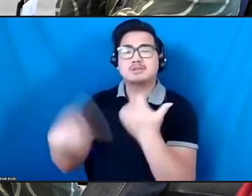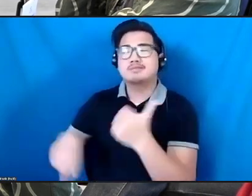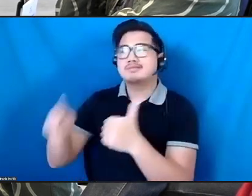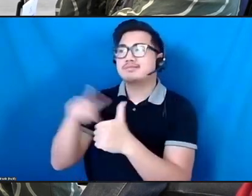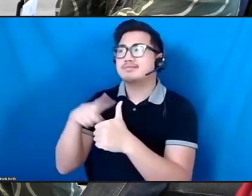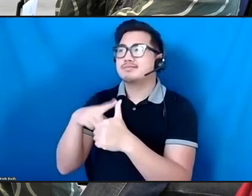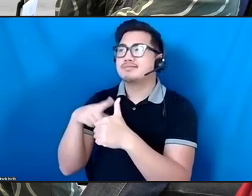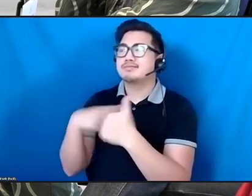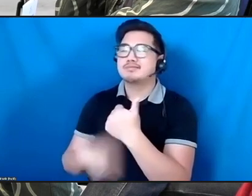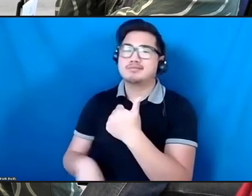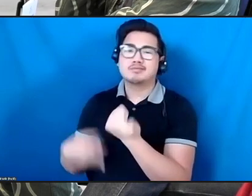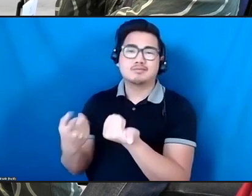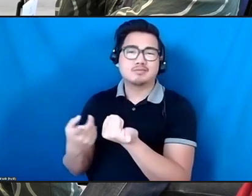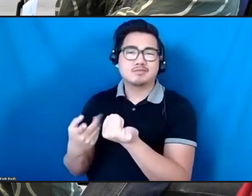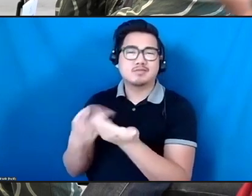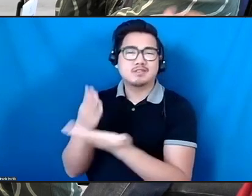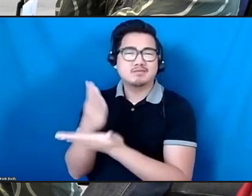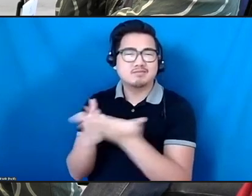barriers.